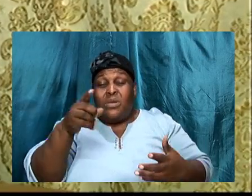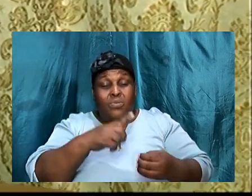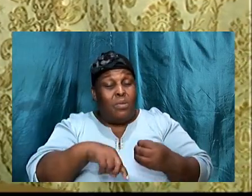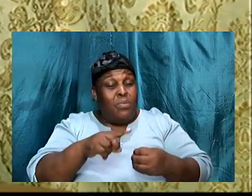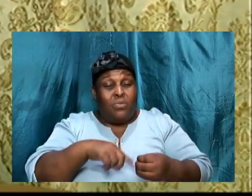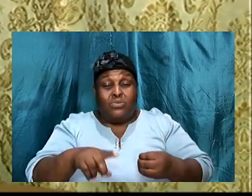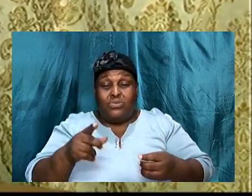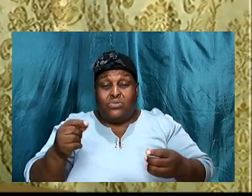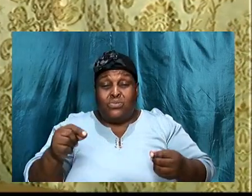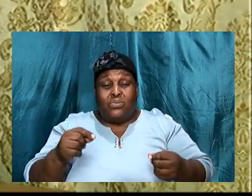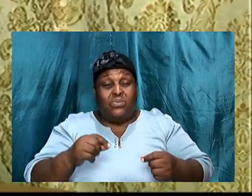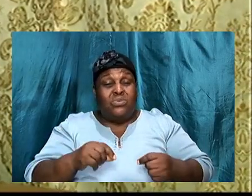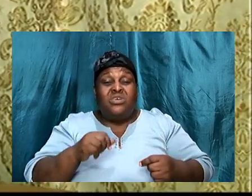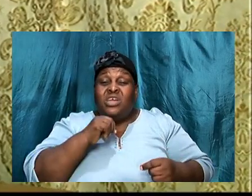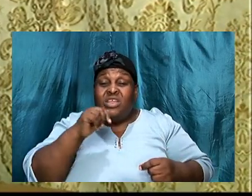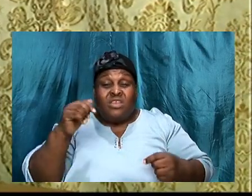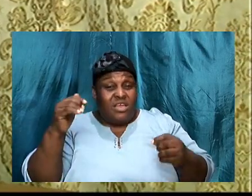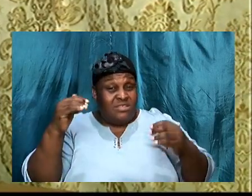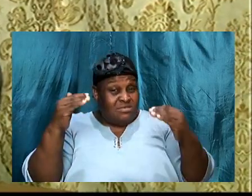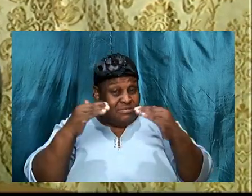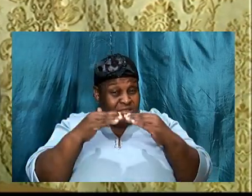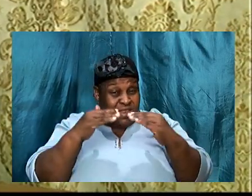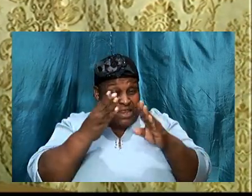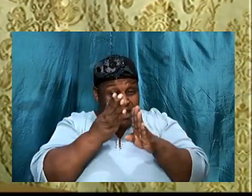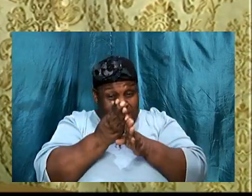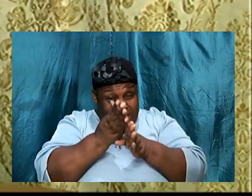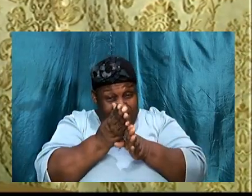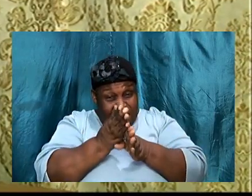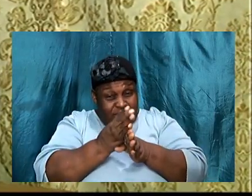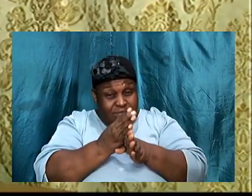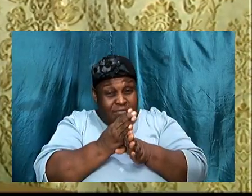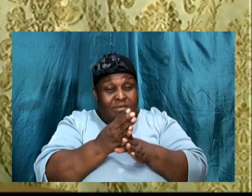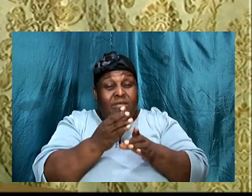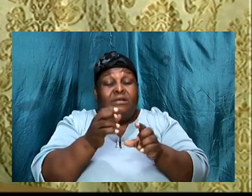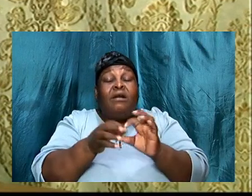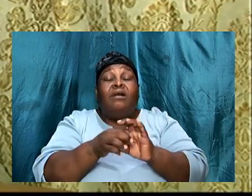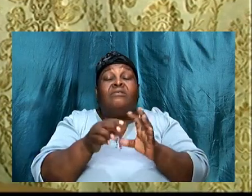of God, don't do it, if you don't hear from God,